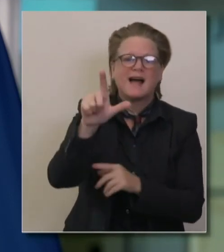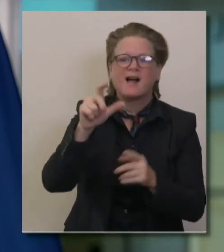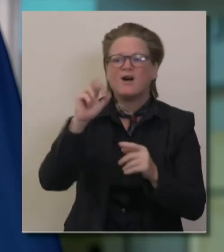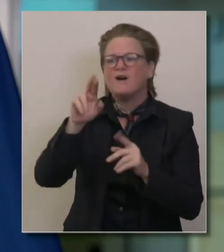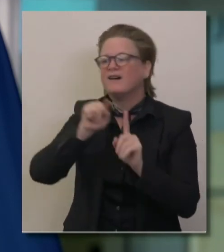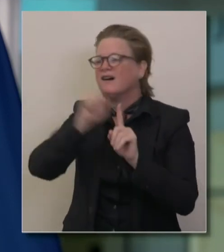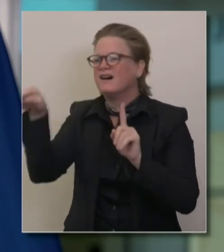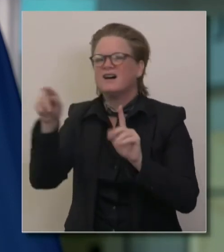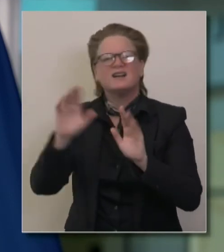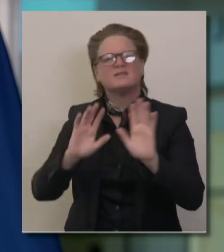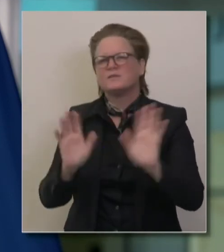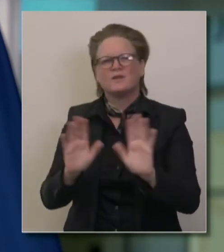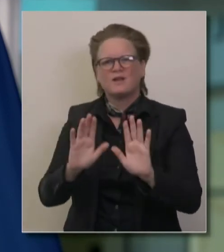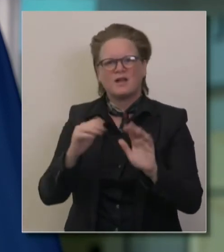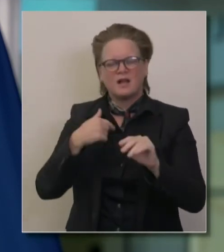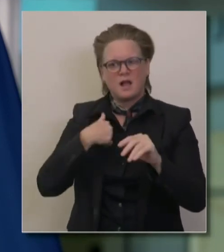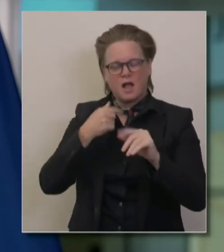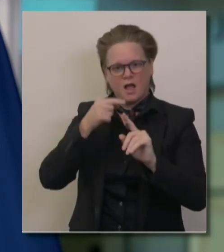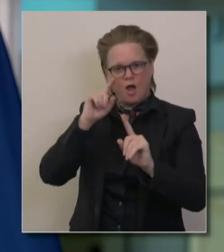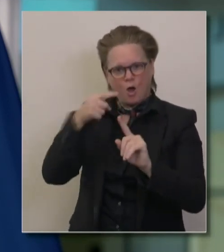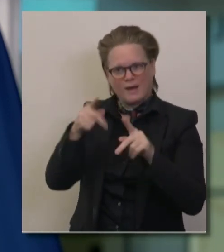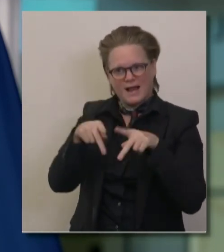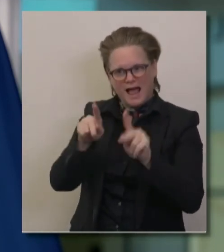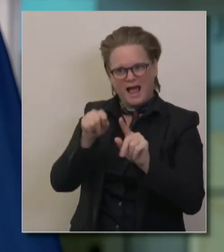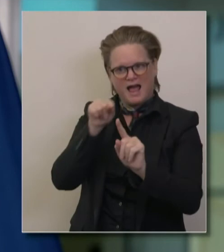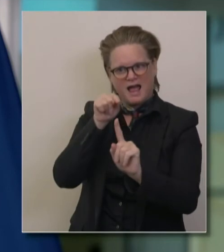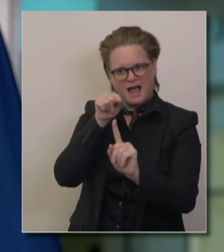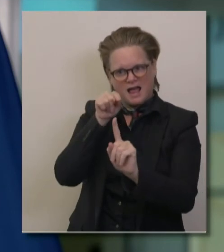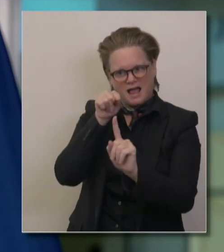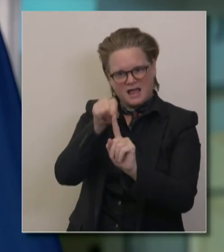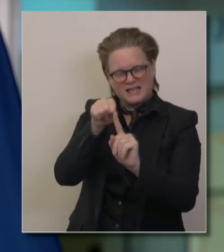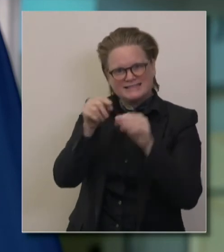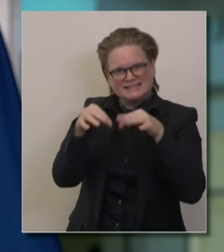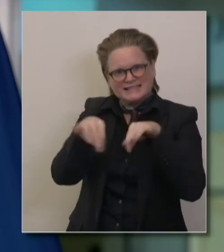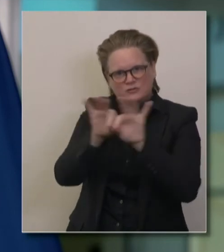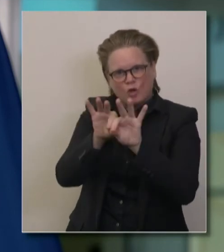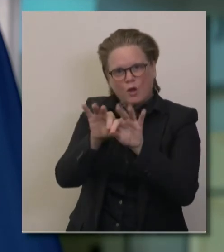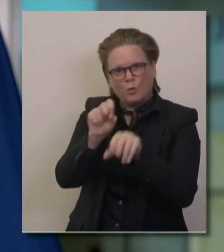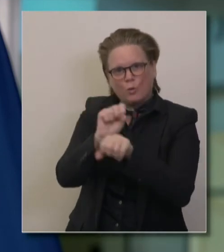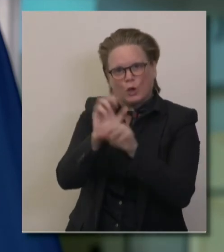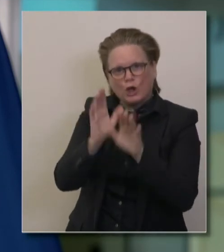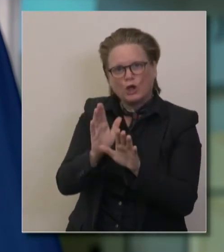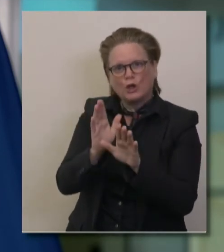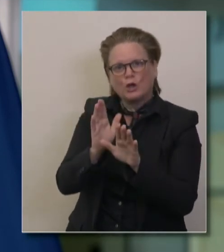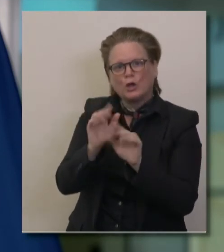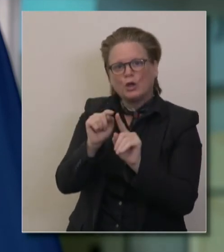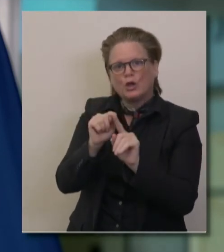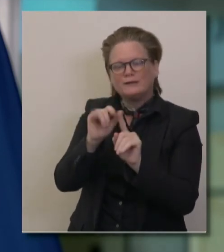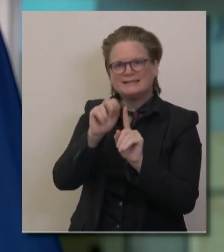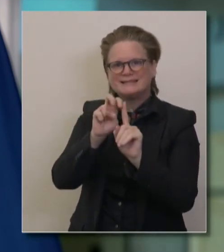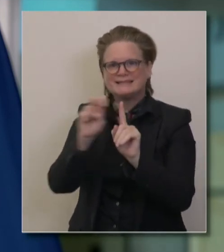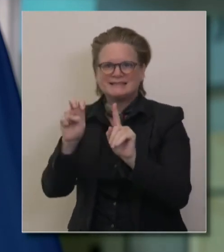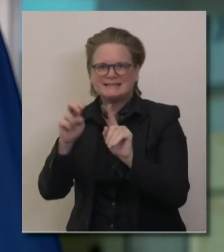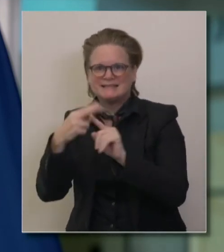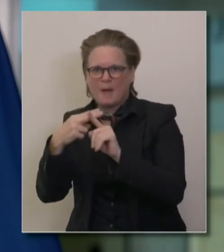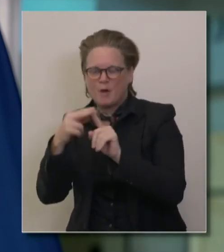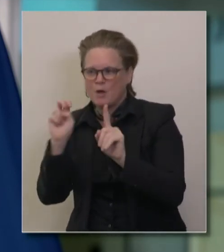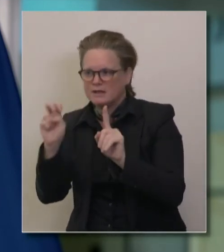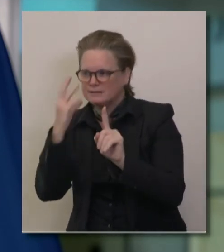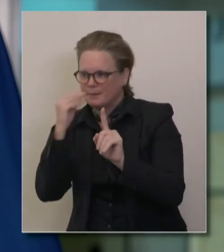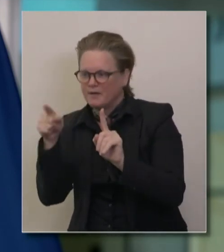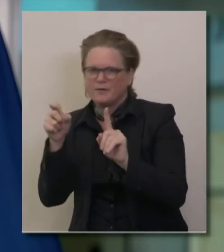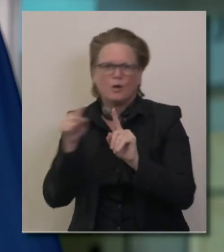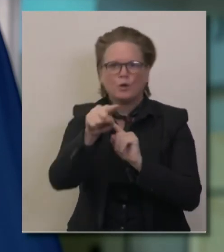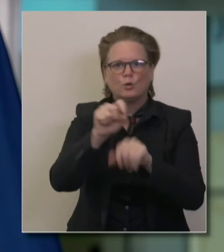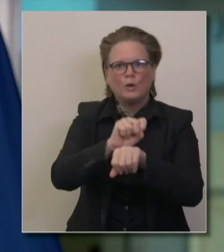permitted and we know that it needs to continue to keep our infrastructure moving in California and these critical sectors operating.